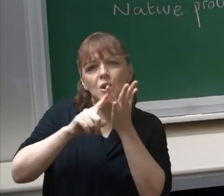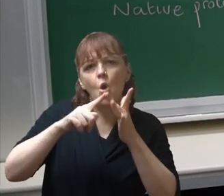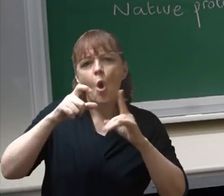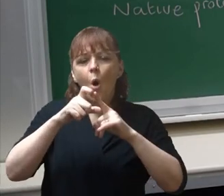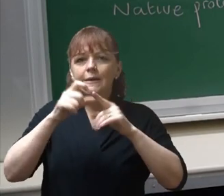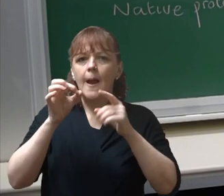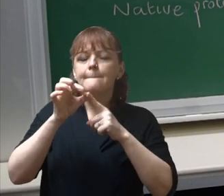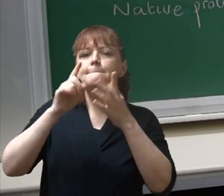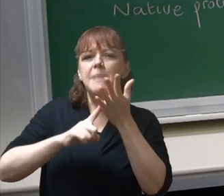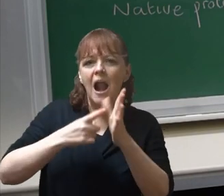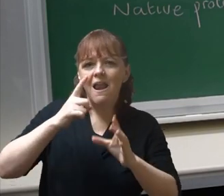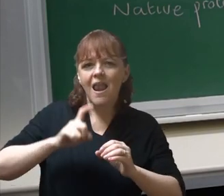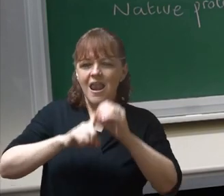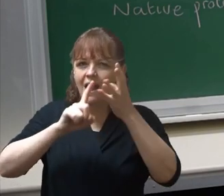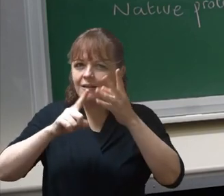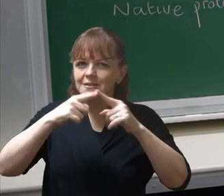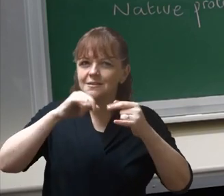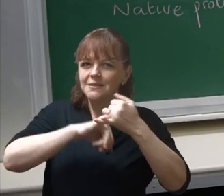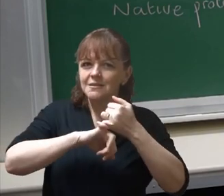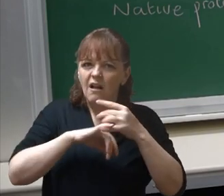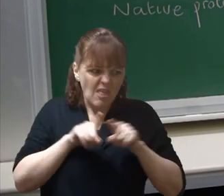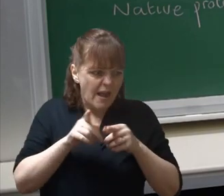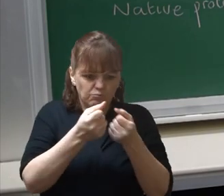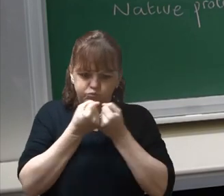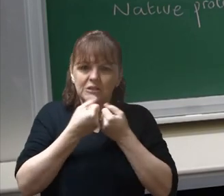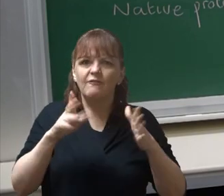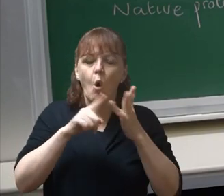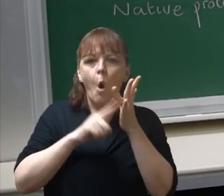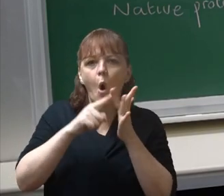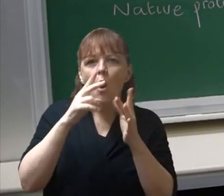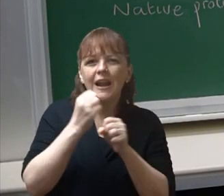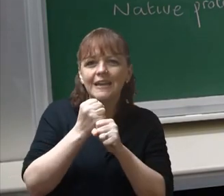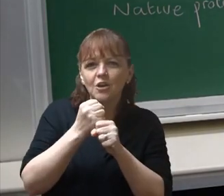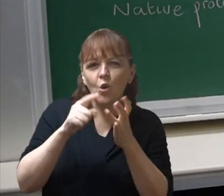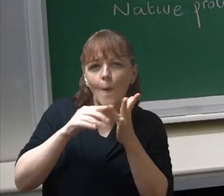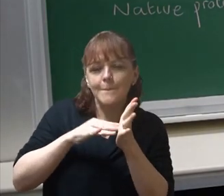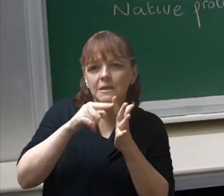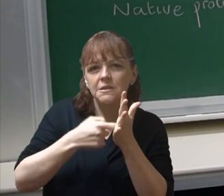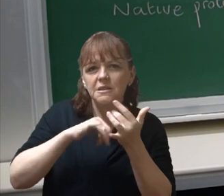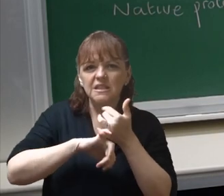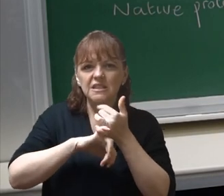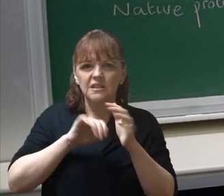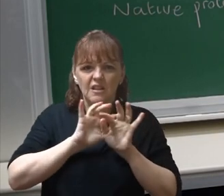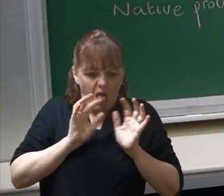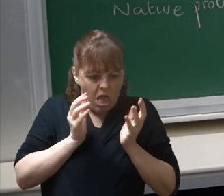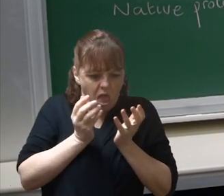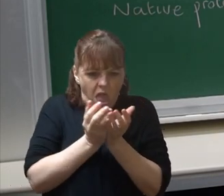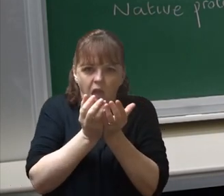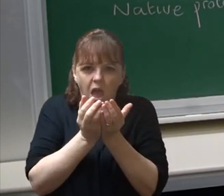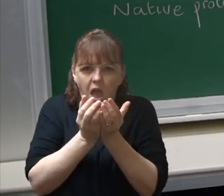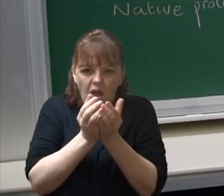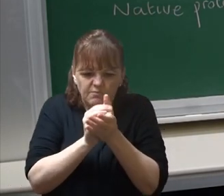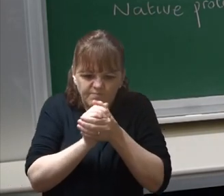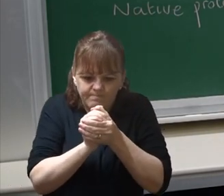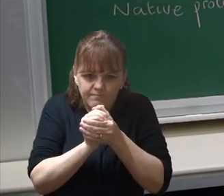inscriptions for heroes But prisons for oligomers Holding them fast In their stony mouths And